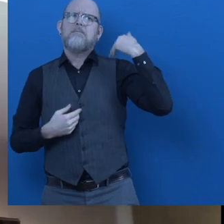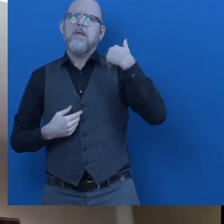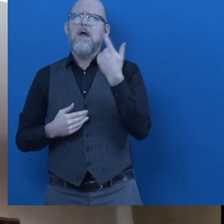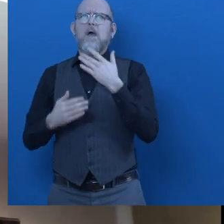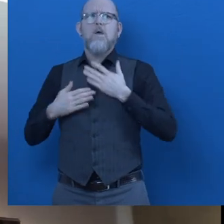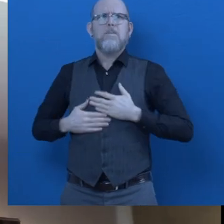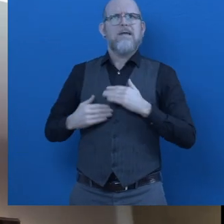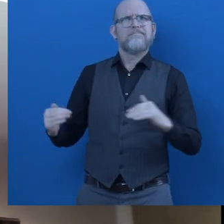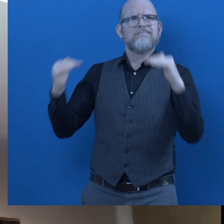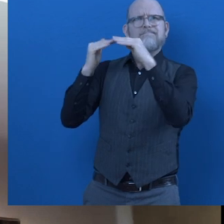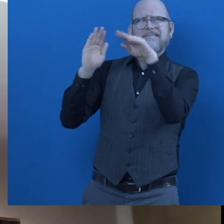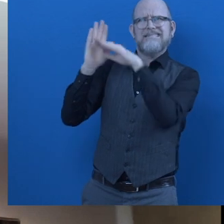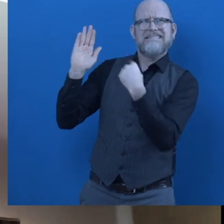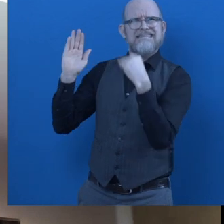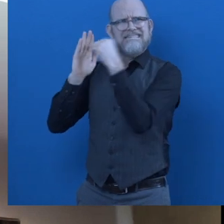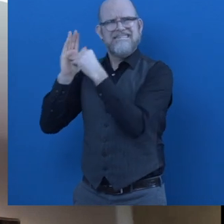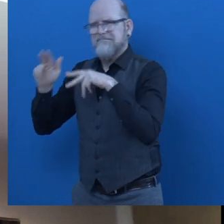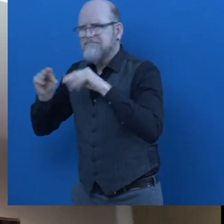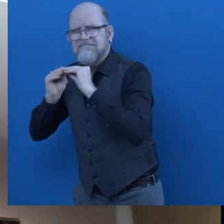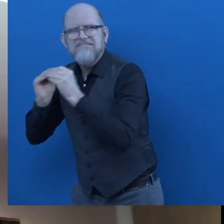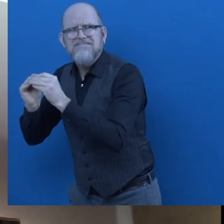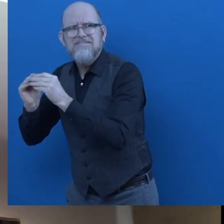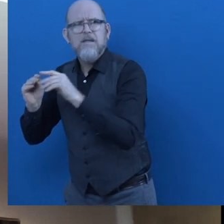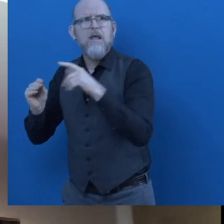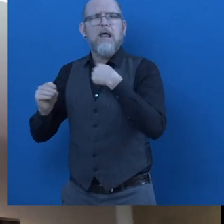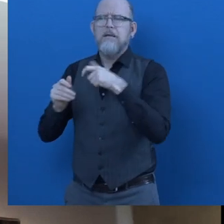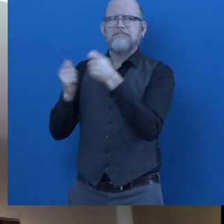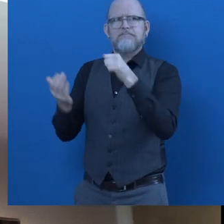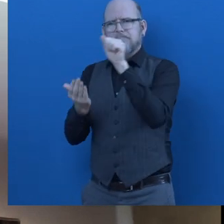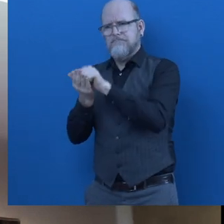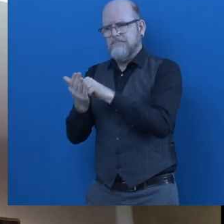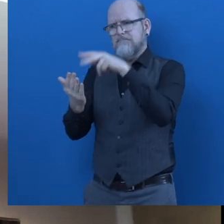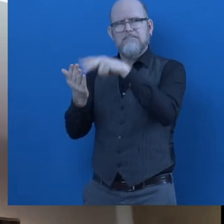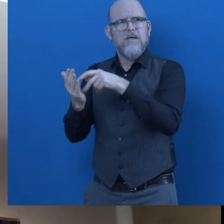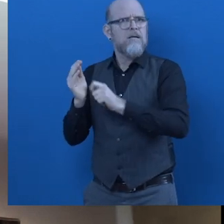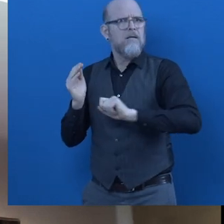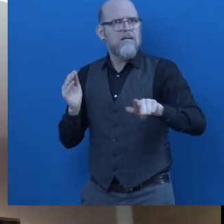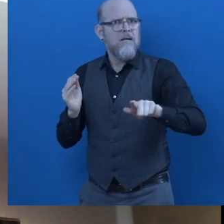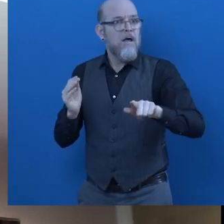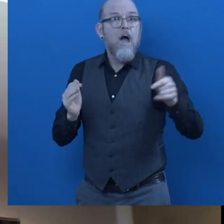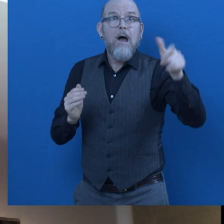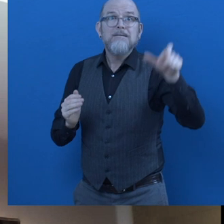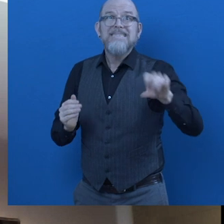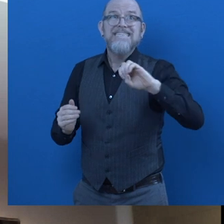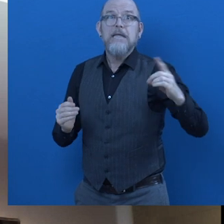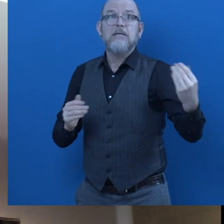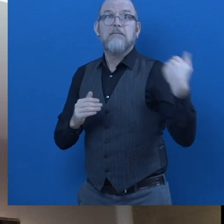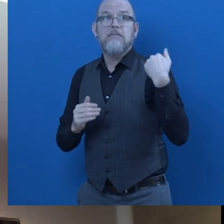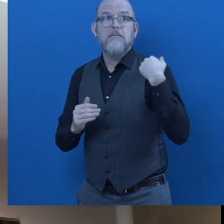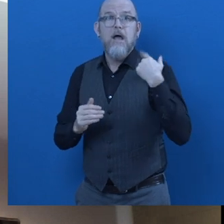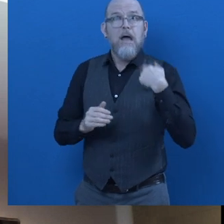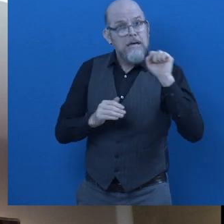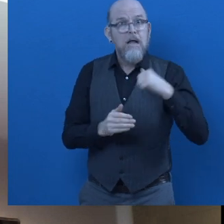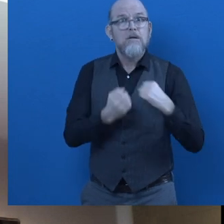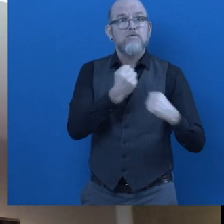disabilities right here in Minnesota within our state agencies. They noted articles in the local Star Tribune and reached out to my Senate office